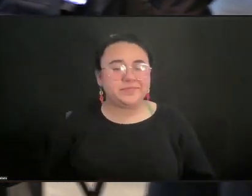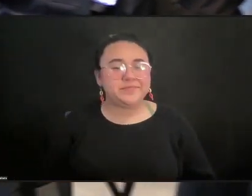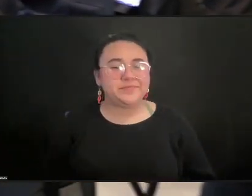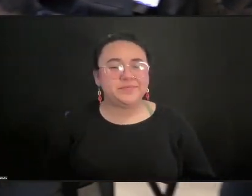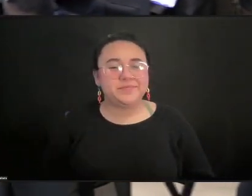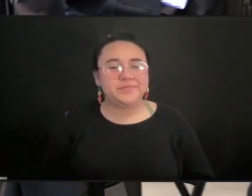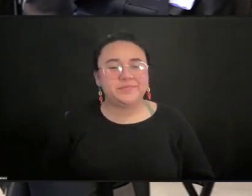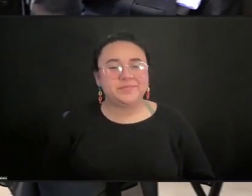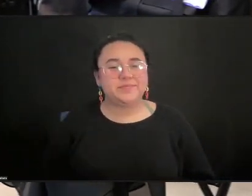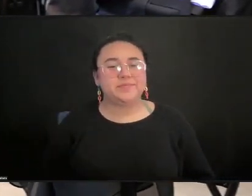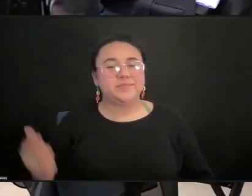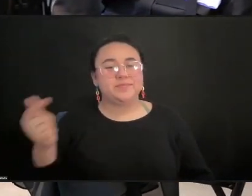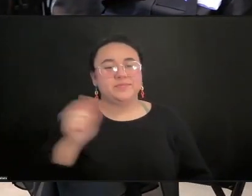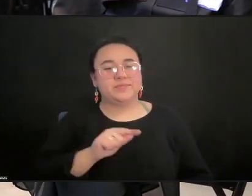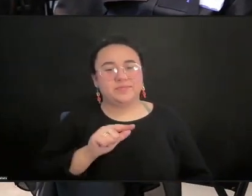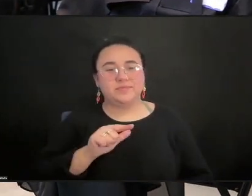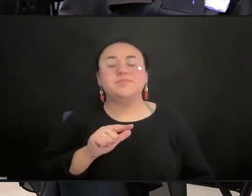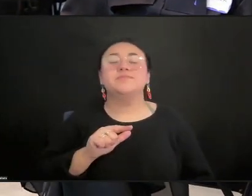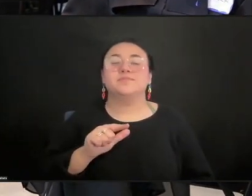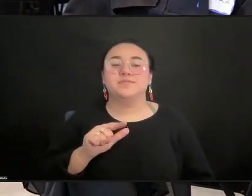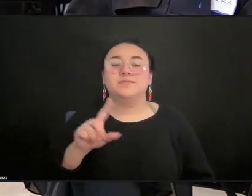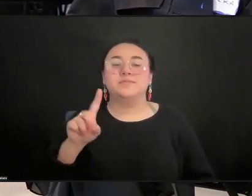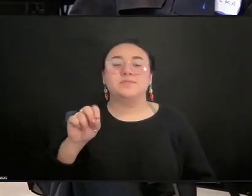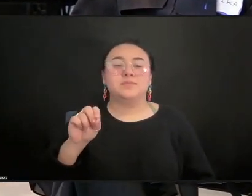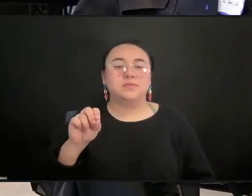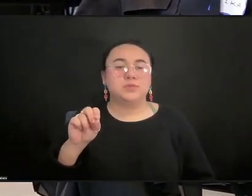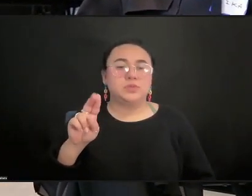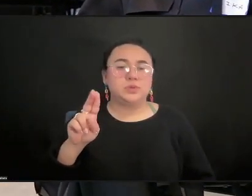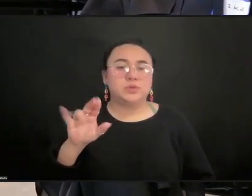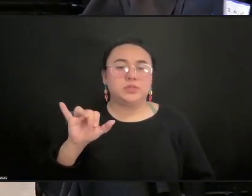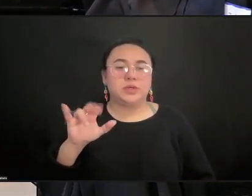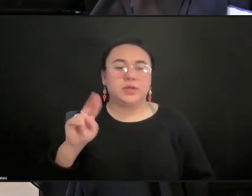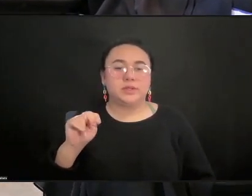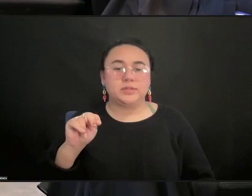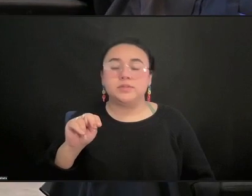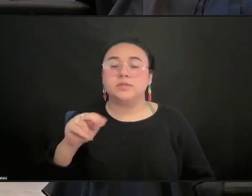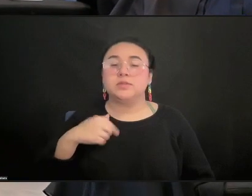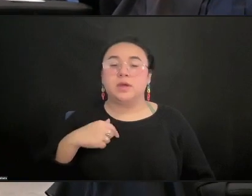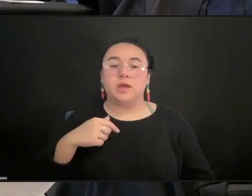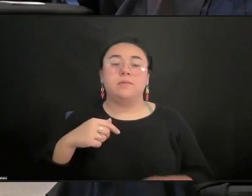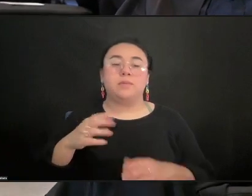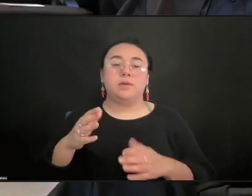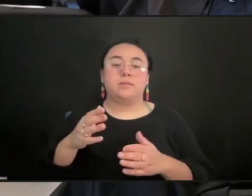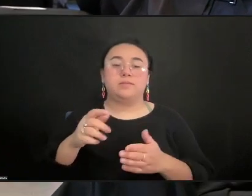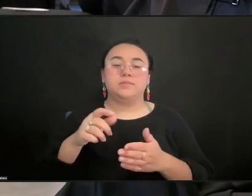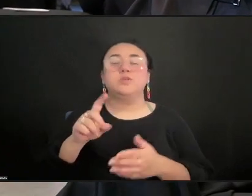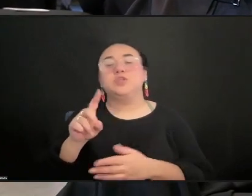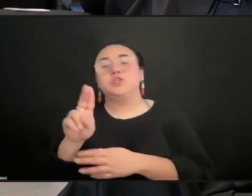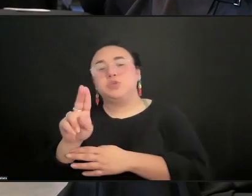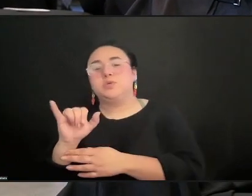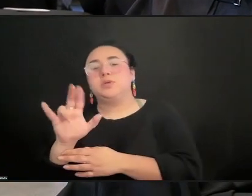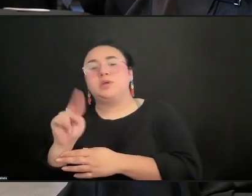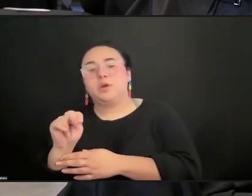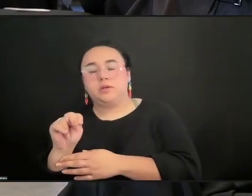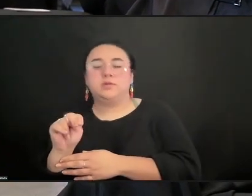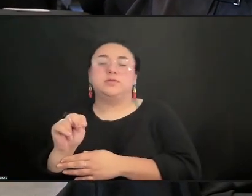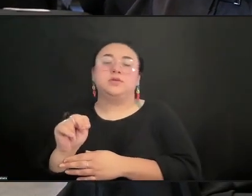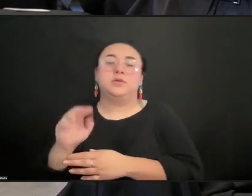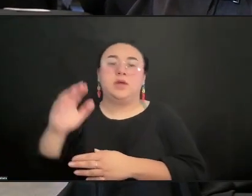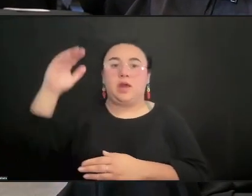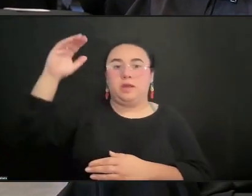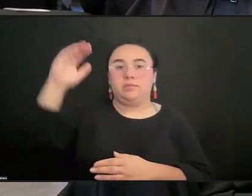I'm Du Yun. I'm a composer and performer. I am short. I'm forever young.